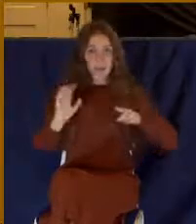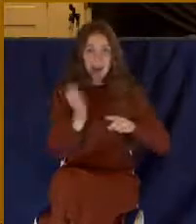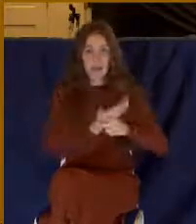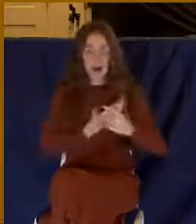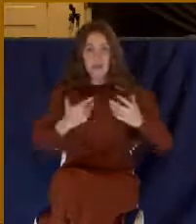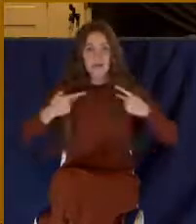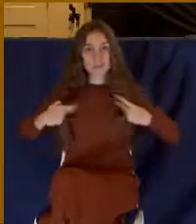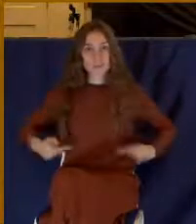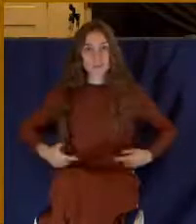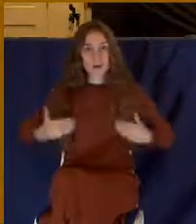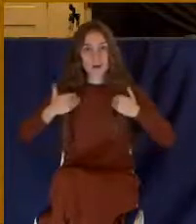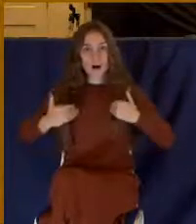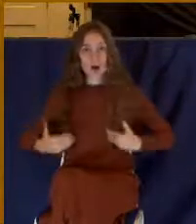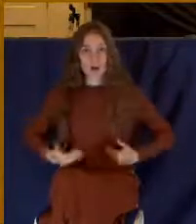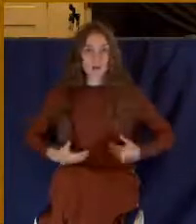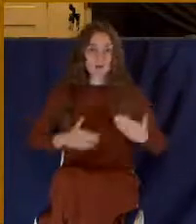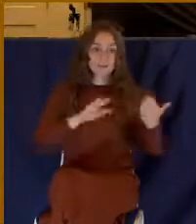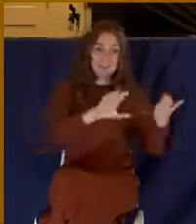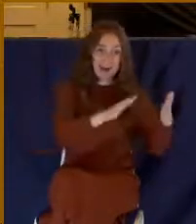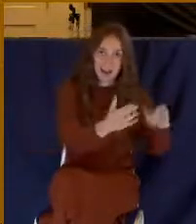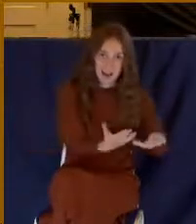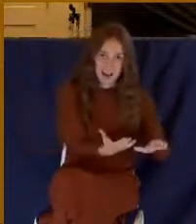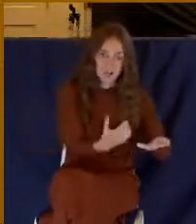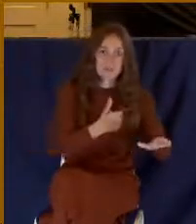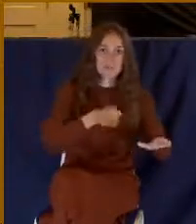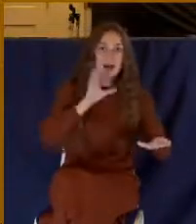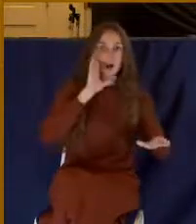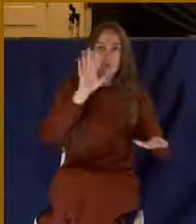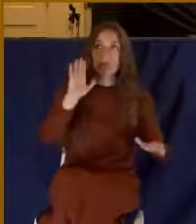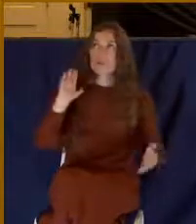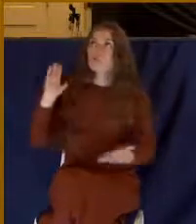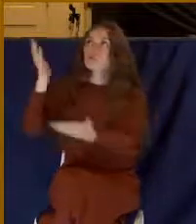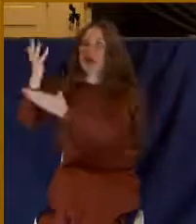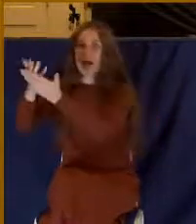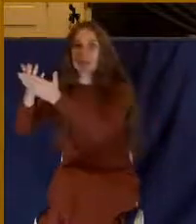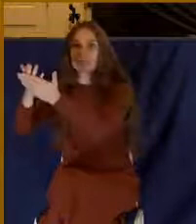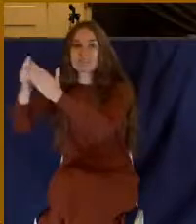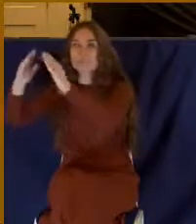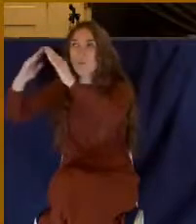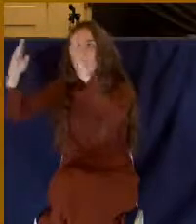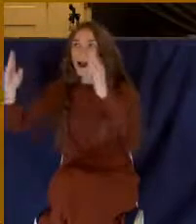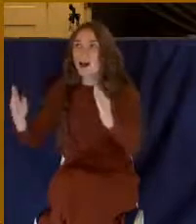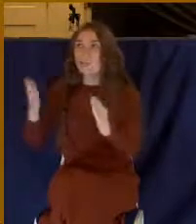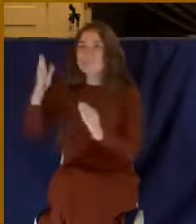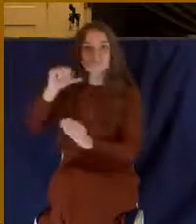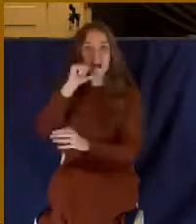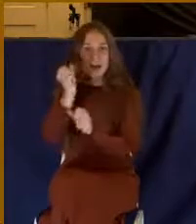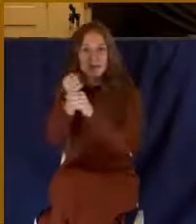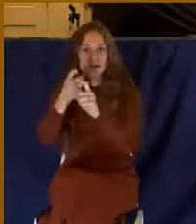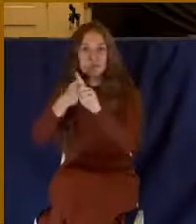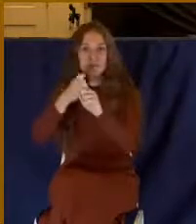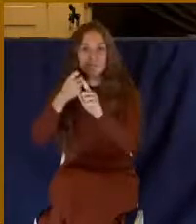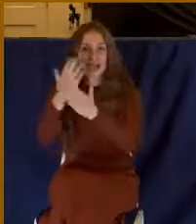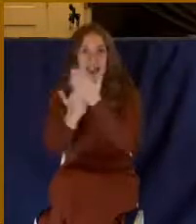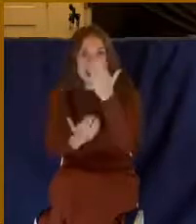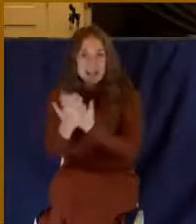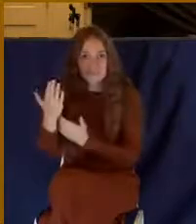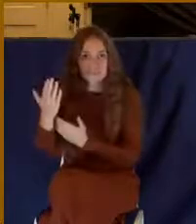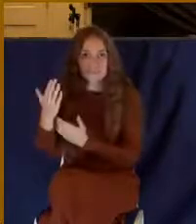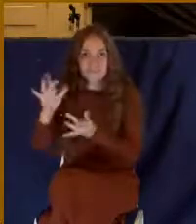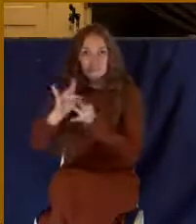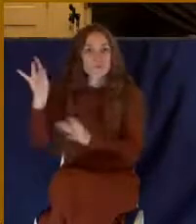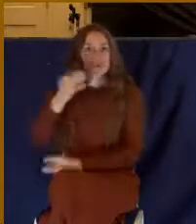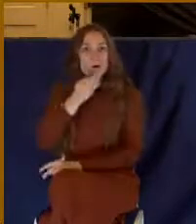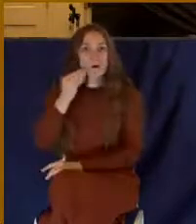tabernacle, I'm going to move into a house not made with hands. That's my spiritual home there in heaven. And so Paul is